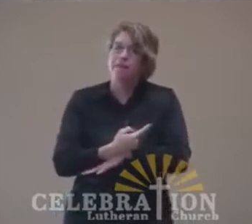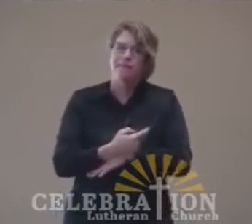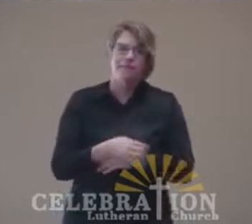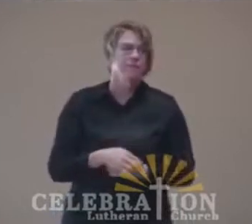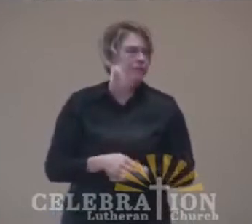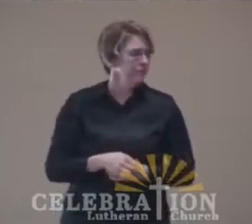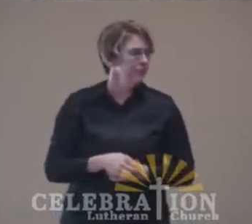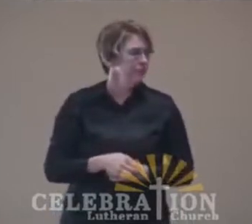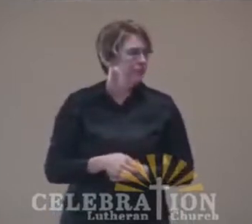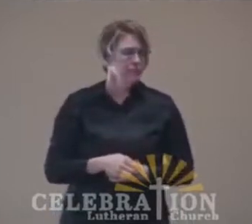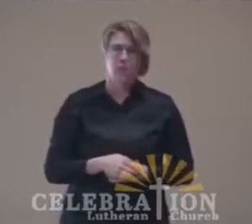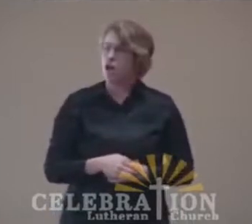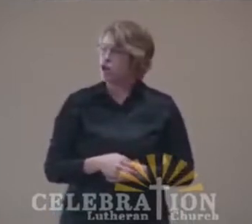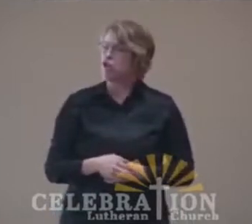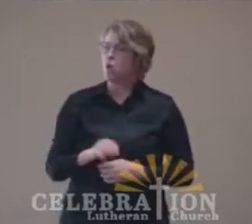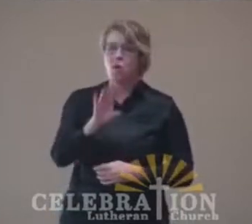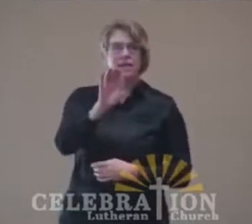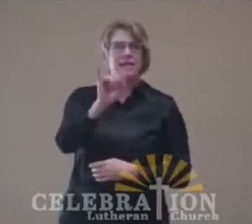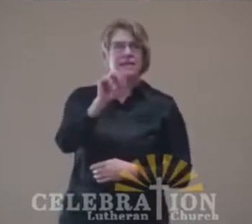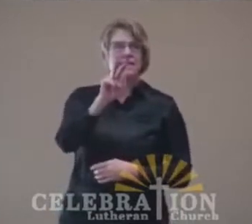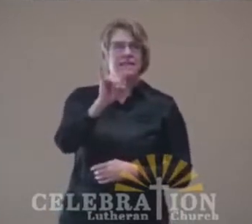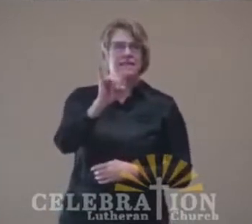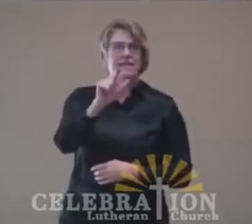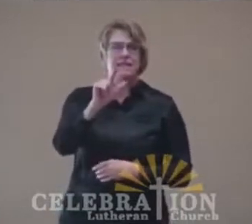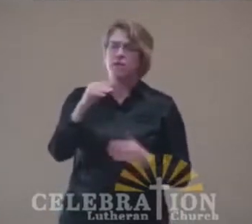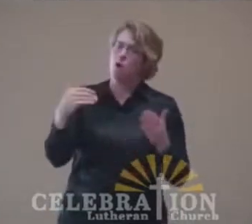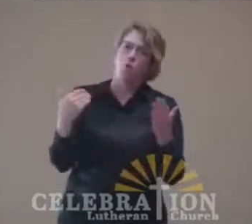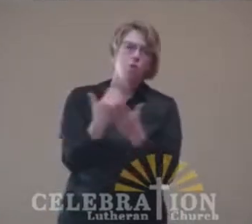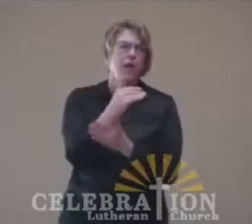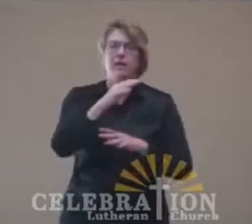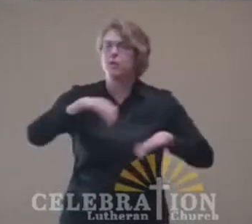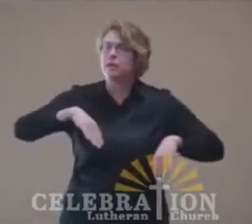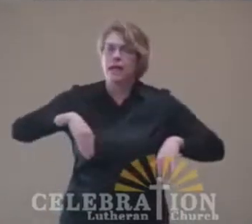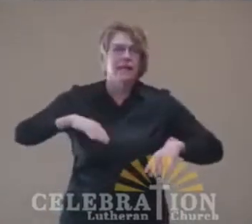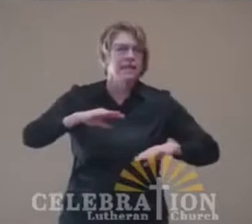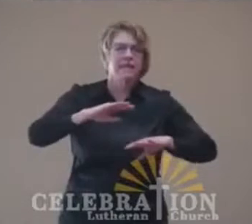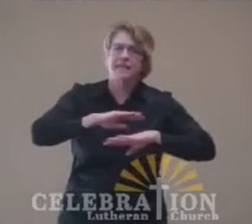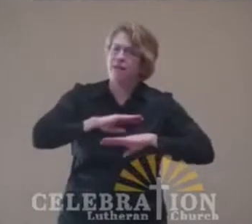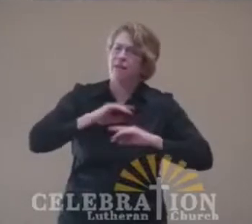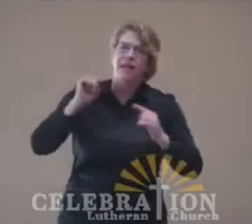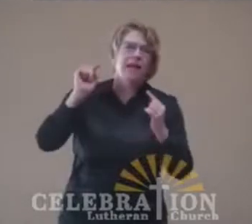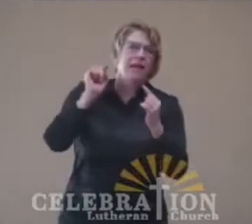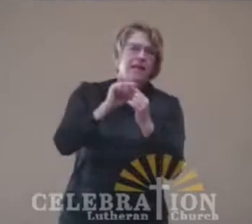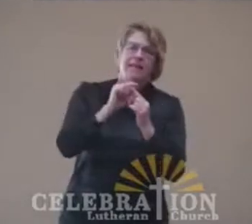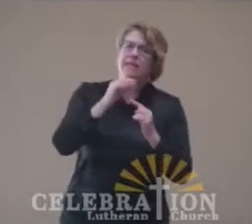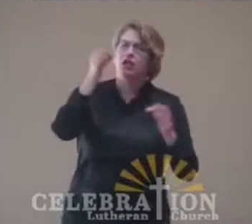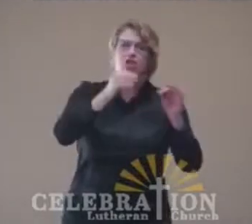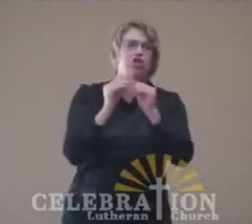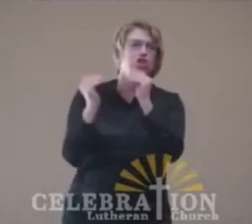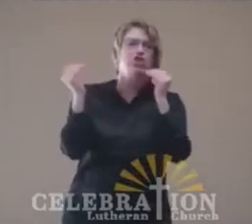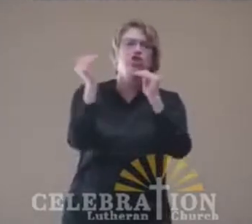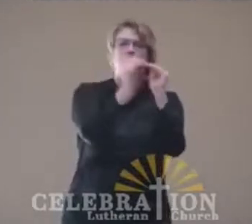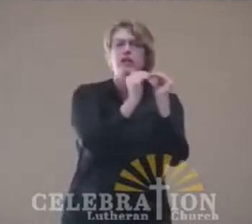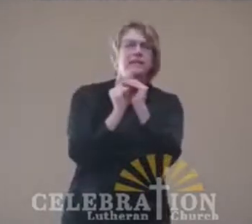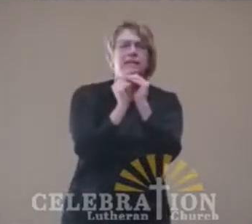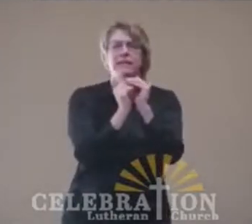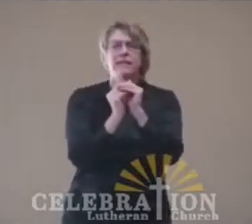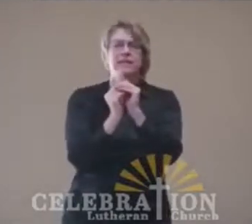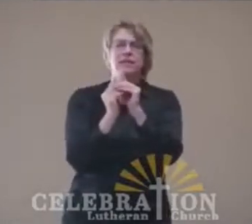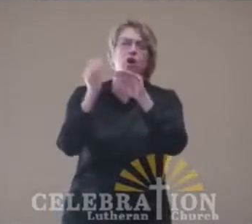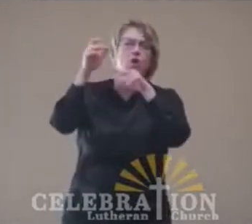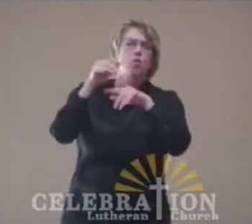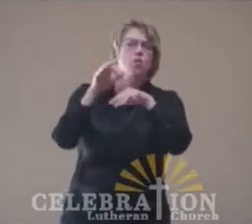is, devotees of civil rights will not be satisfied until justice rolls down like waters and righteousness